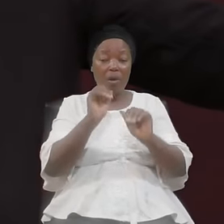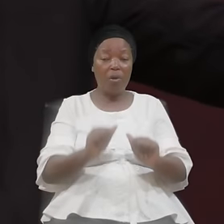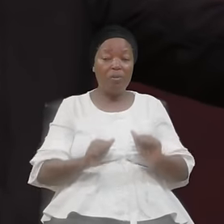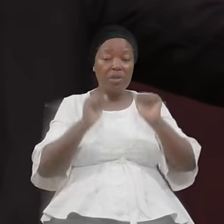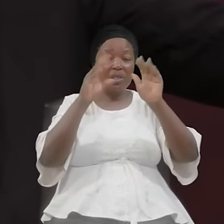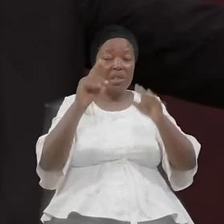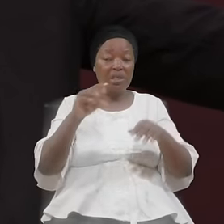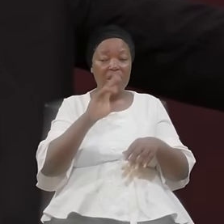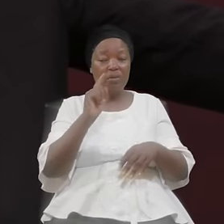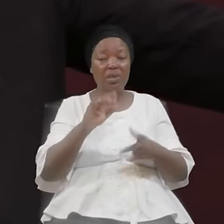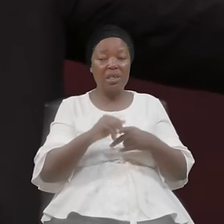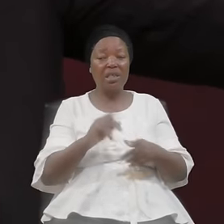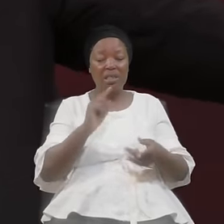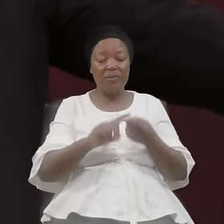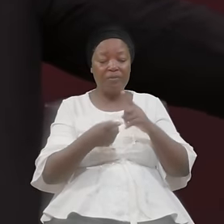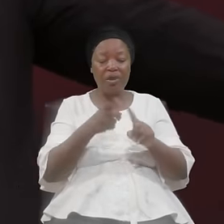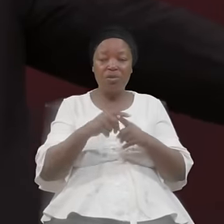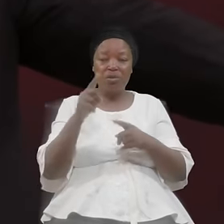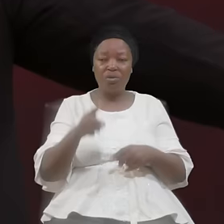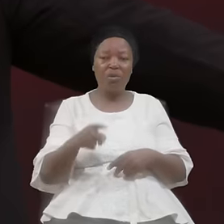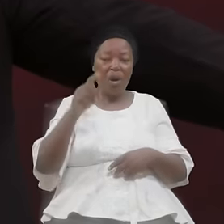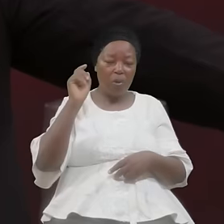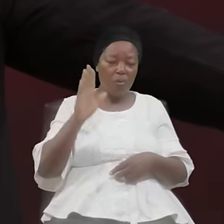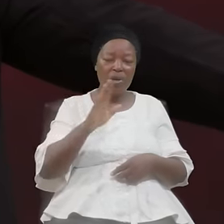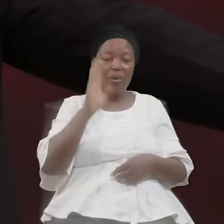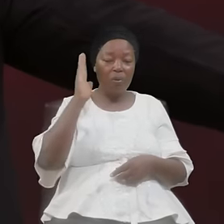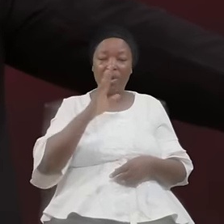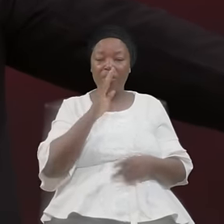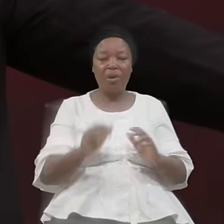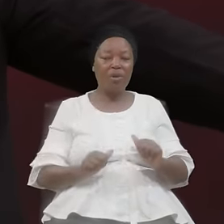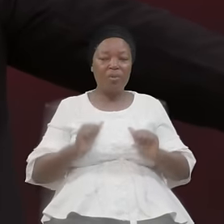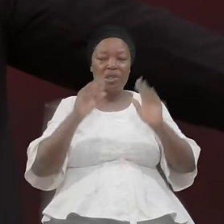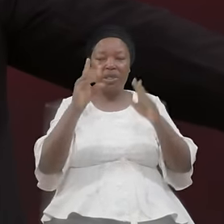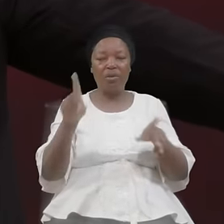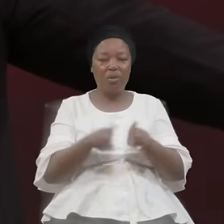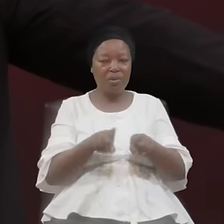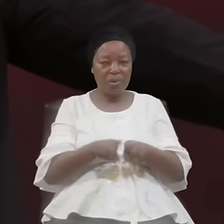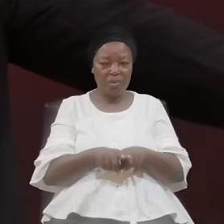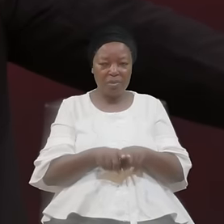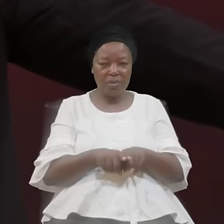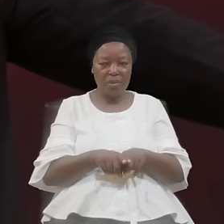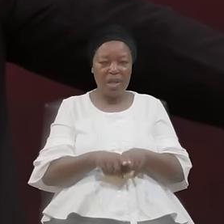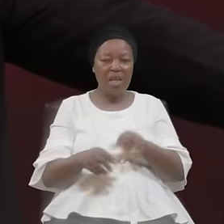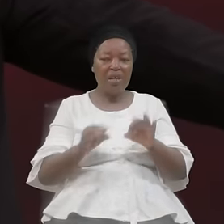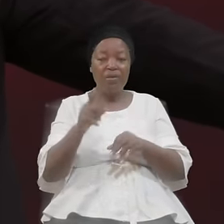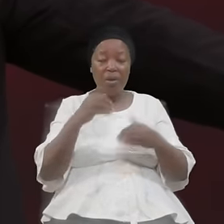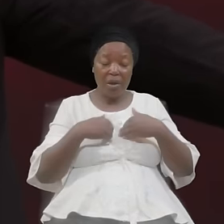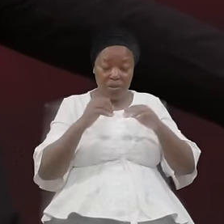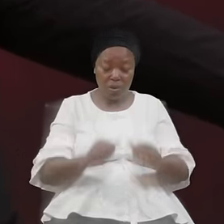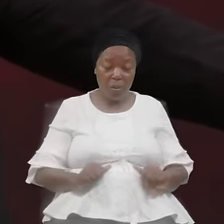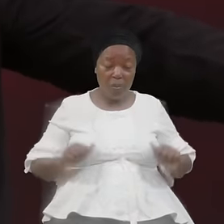Person Associated With You Will Be Committed If You Are Surrendered